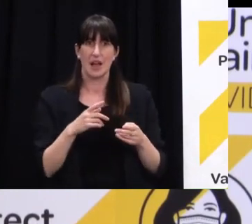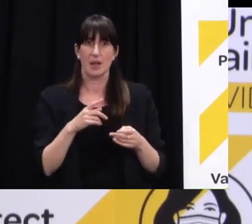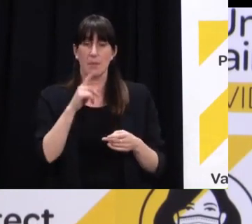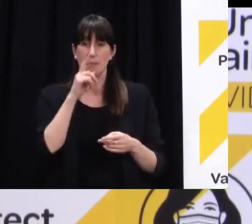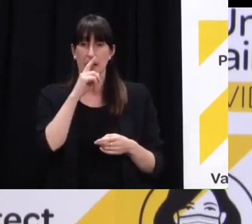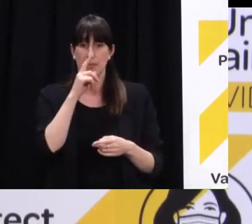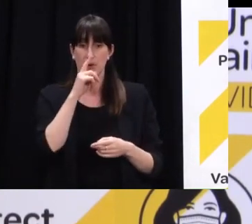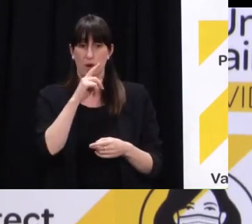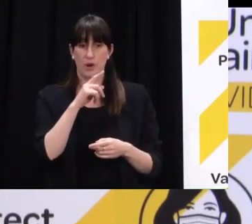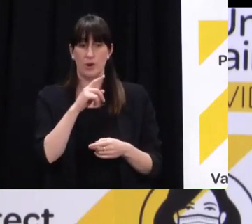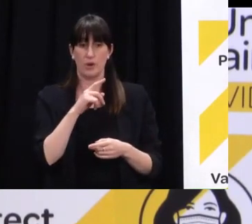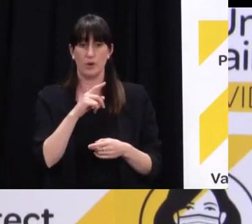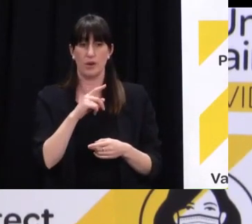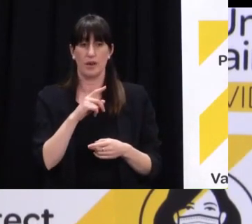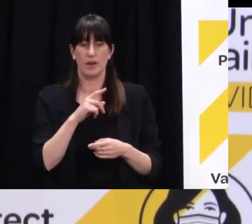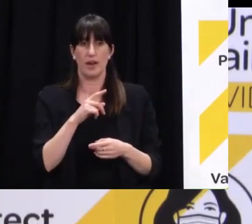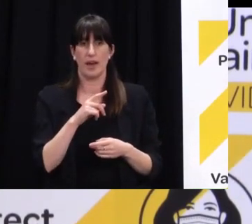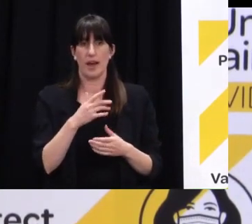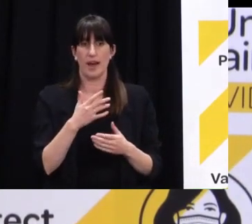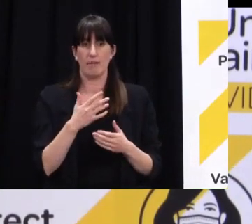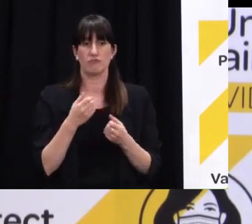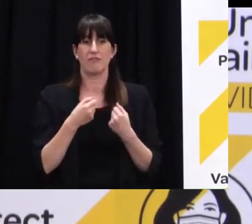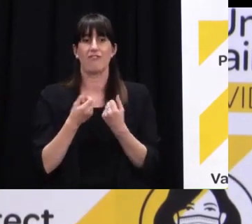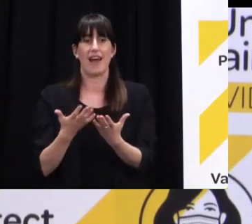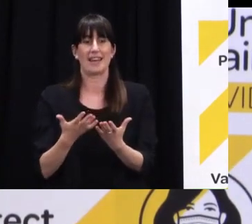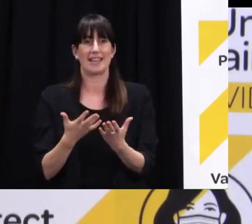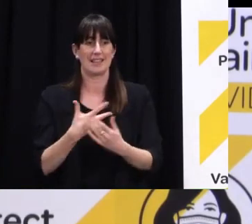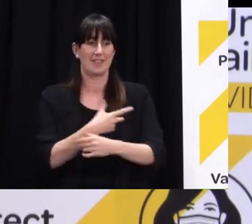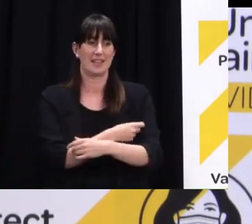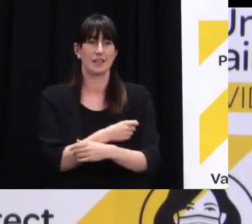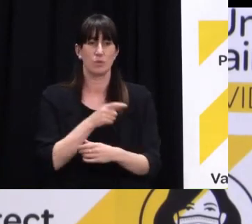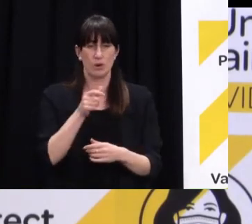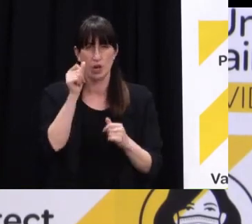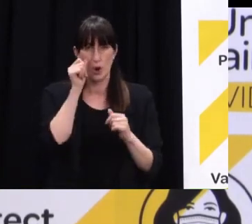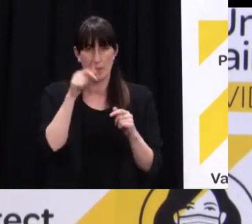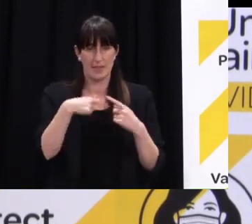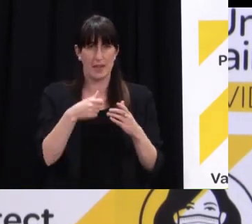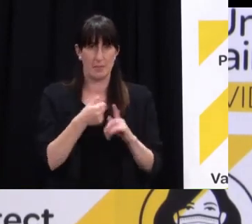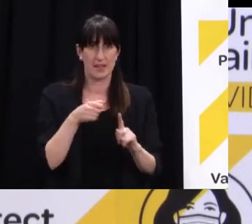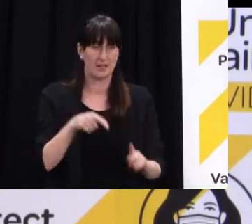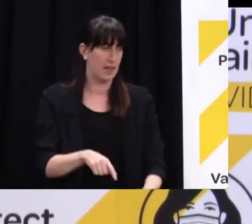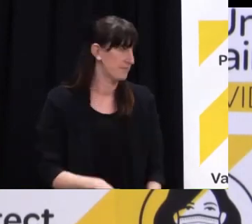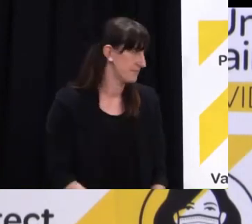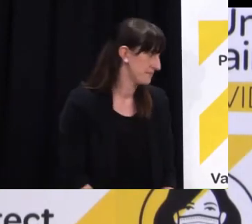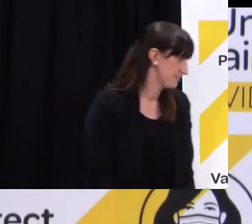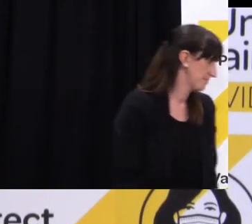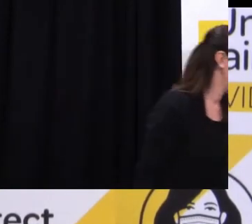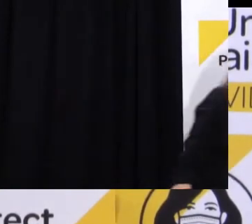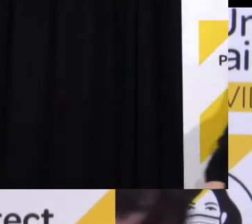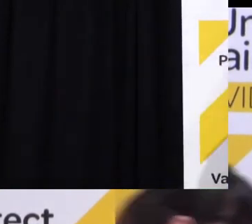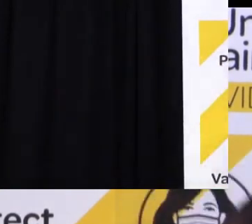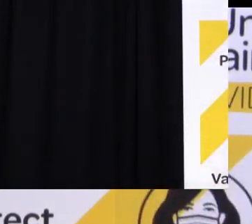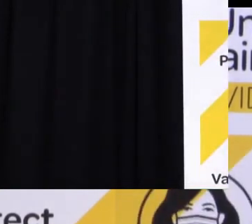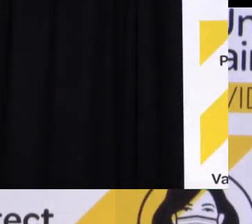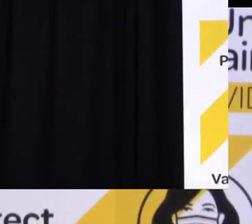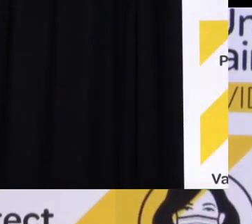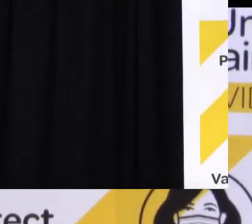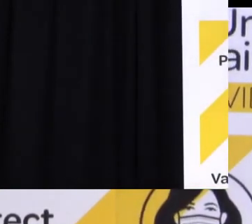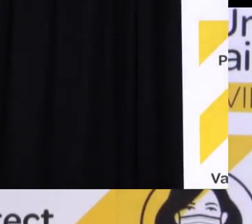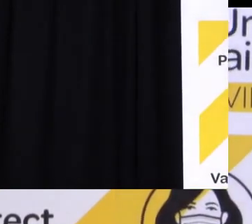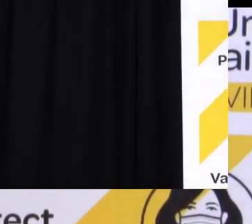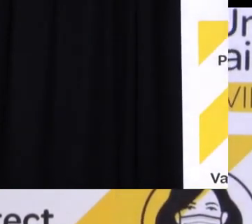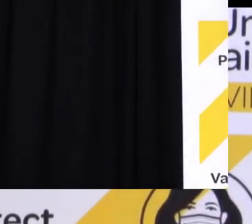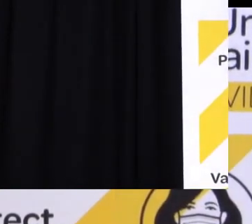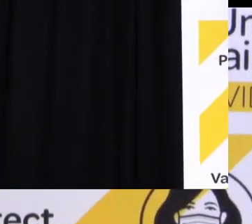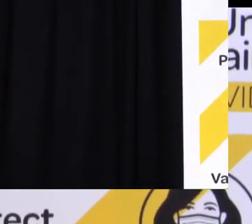on our supply chain, particularly given the environment we're in at the moment. Can you please clarify the rules for hairdressers? There's a bit of